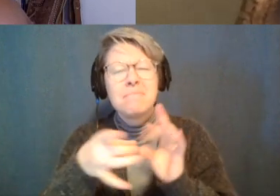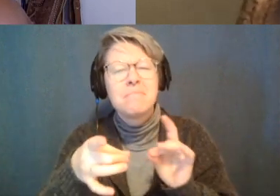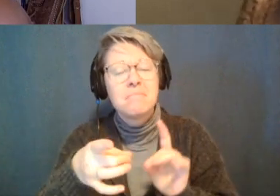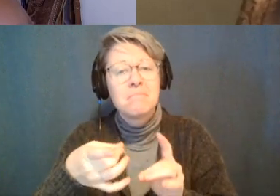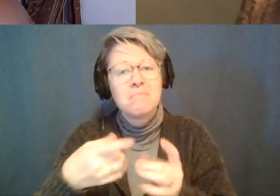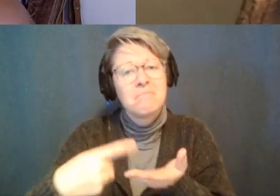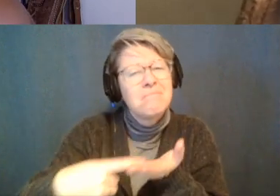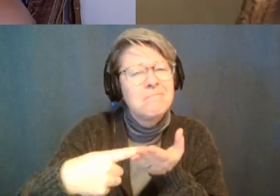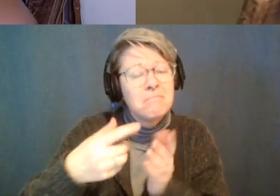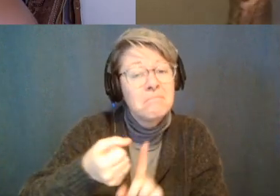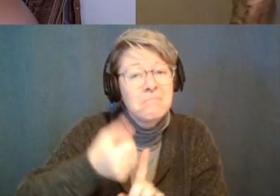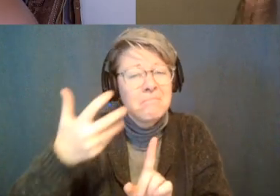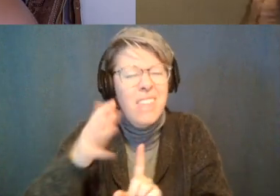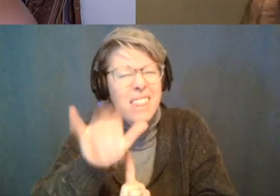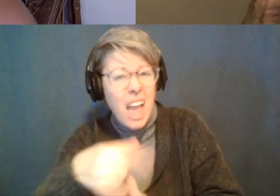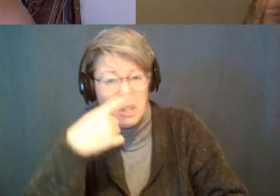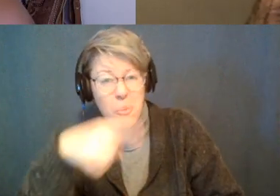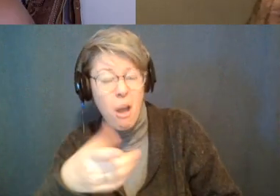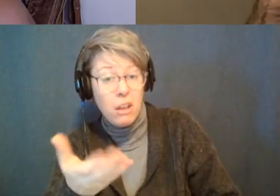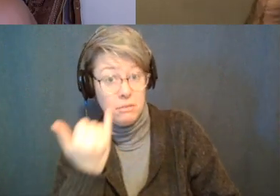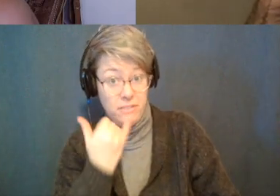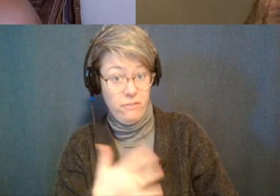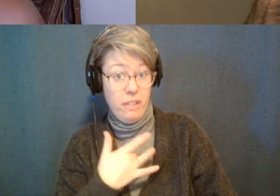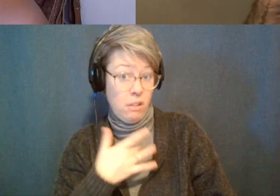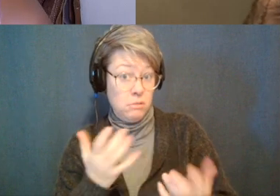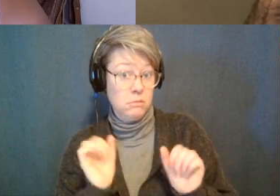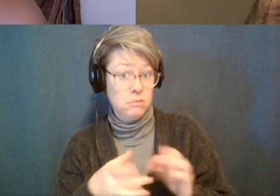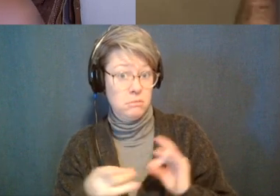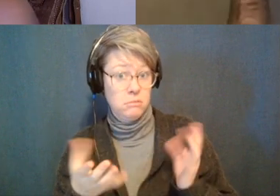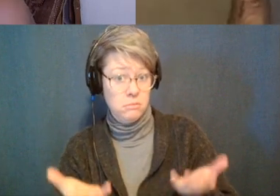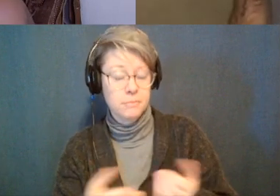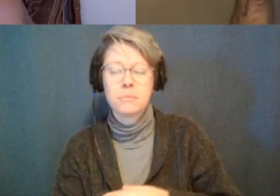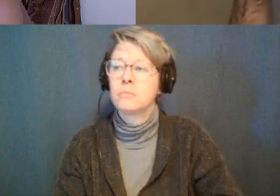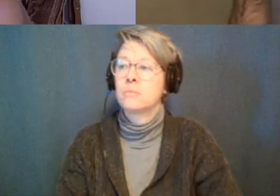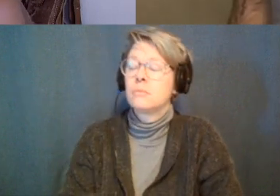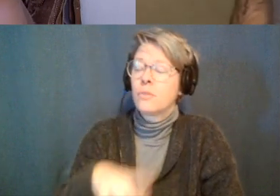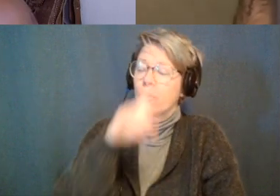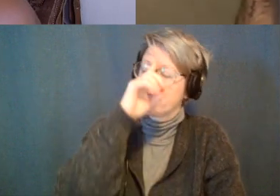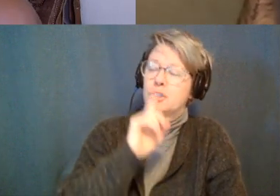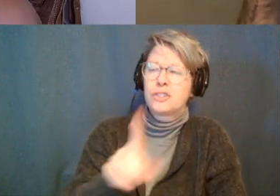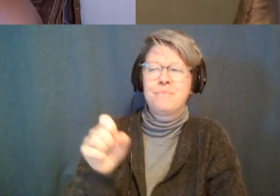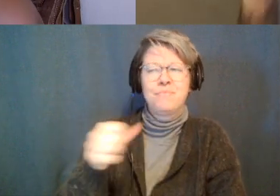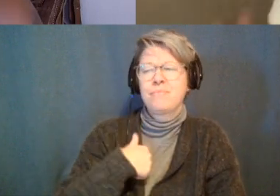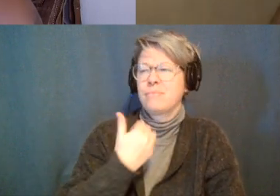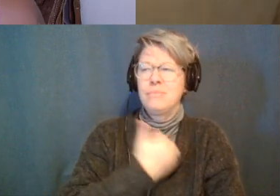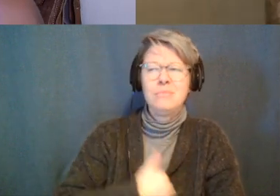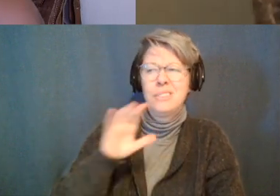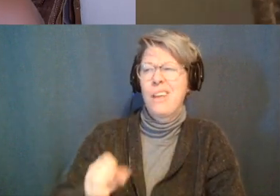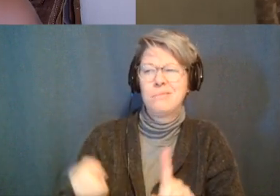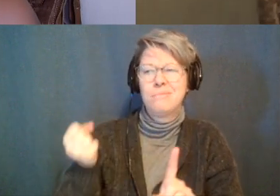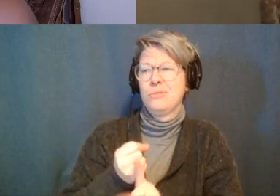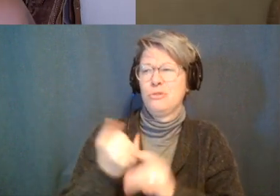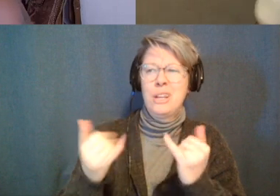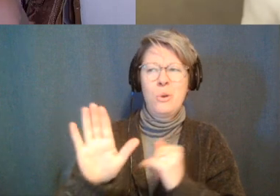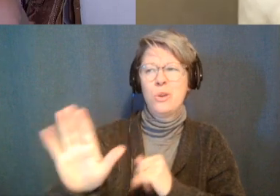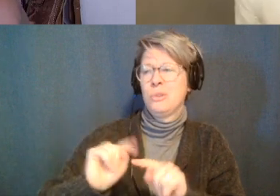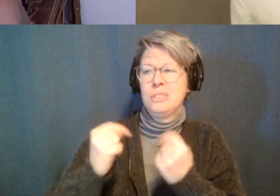that a little bit if you feel so called to yeah absolutely and first off i i'm sorry that's happening to you and your team but you